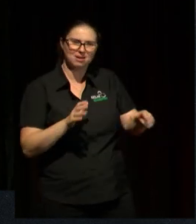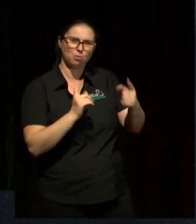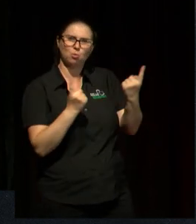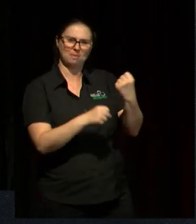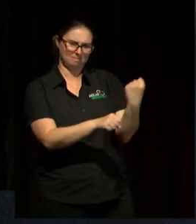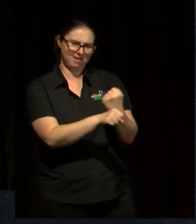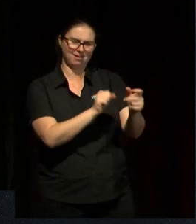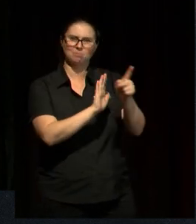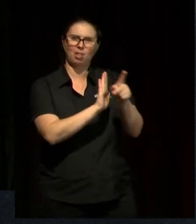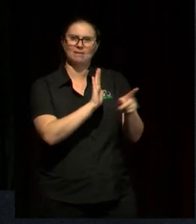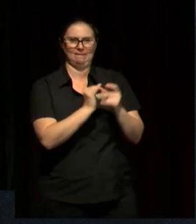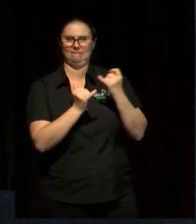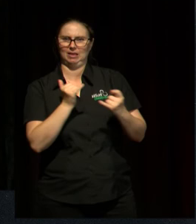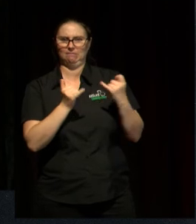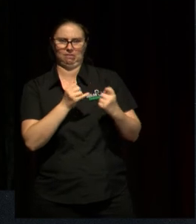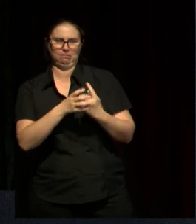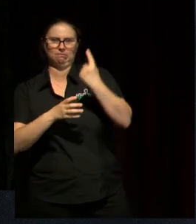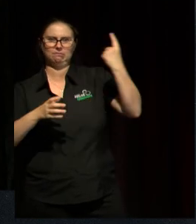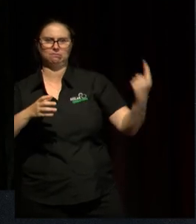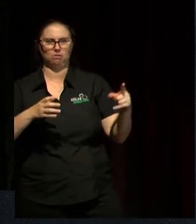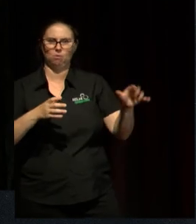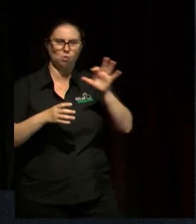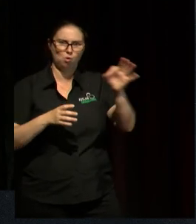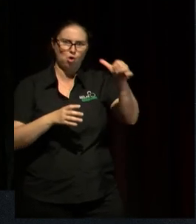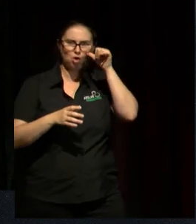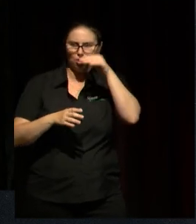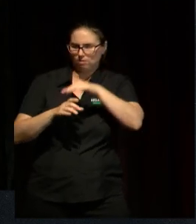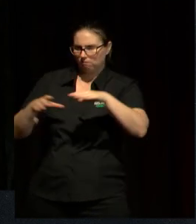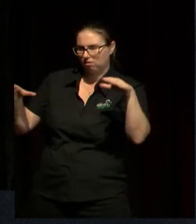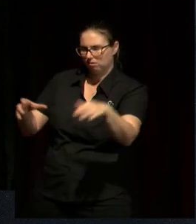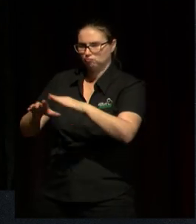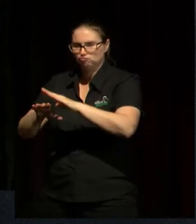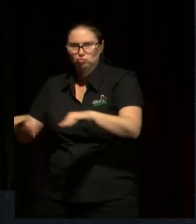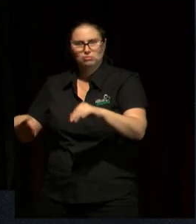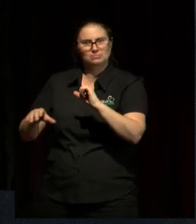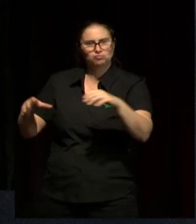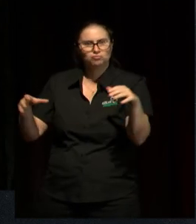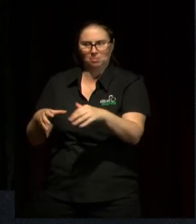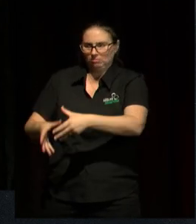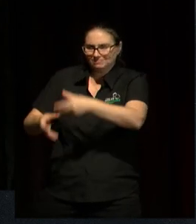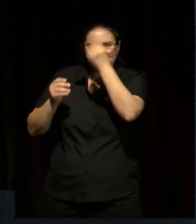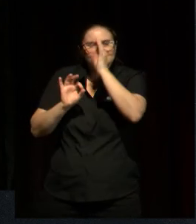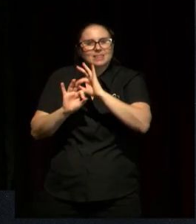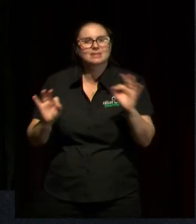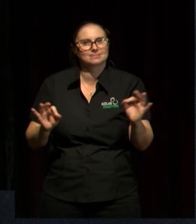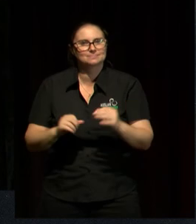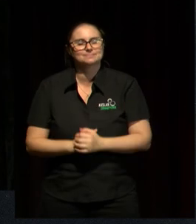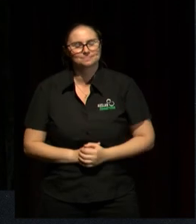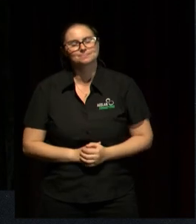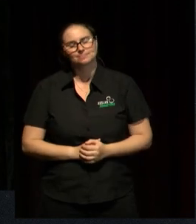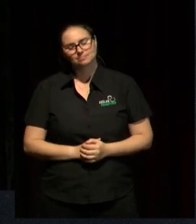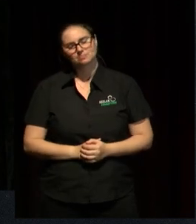of individual families and individual schools and classrooms. I'm to turn to another question. Rather than